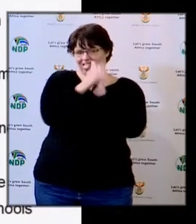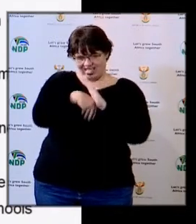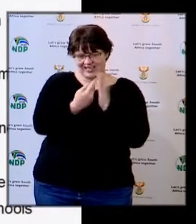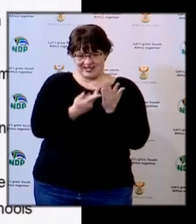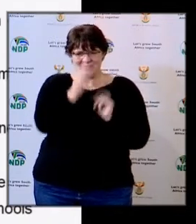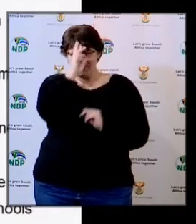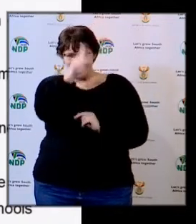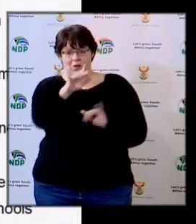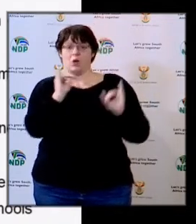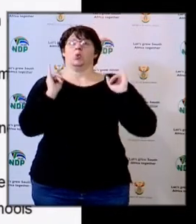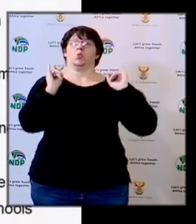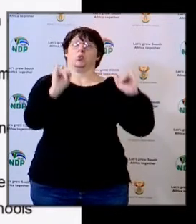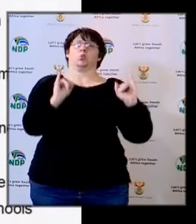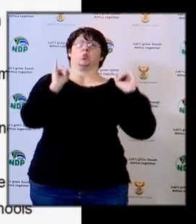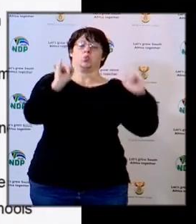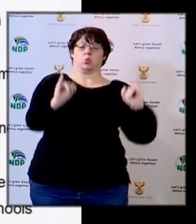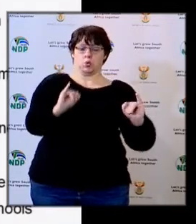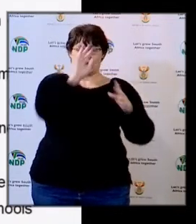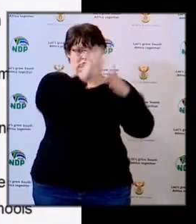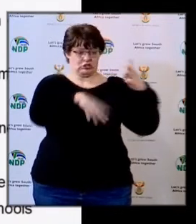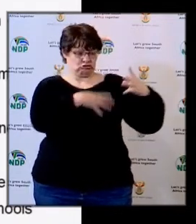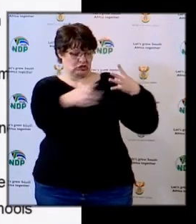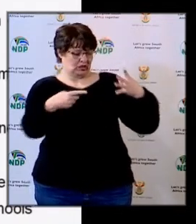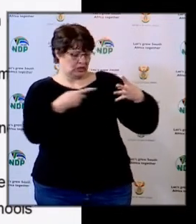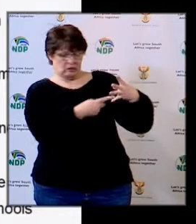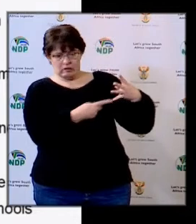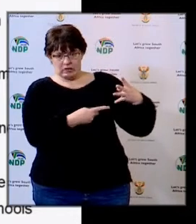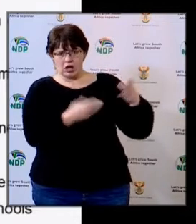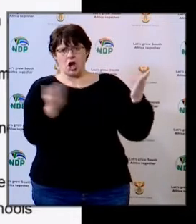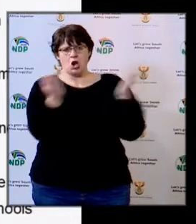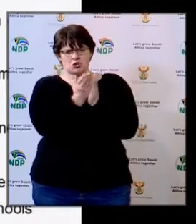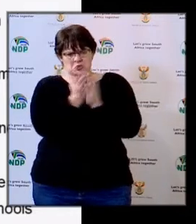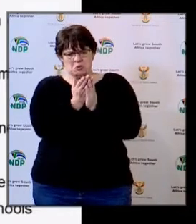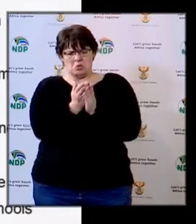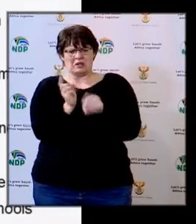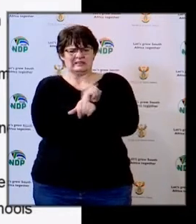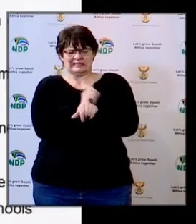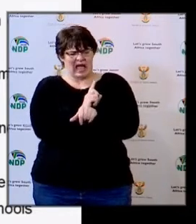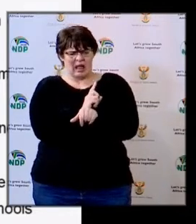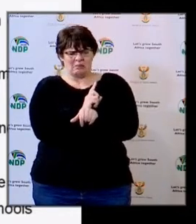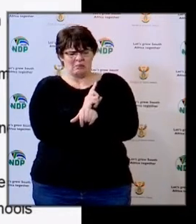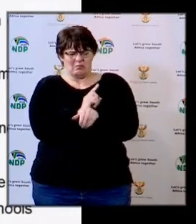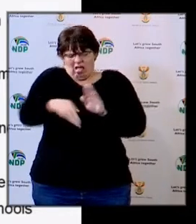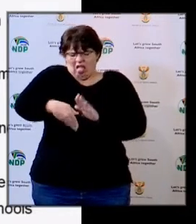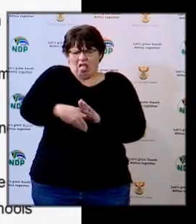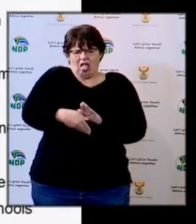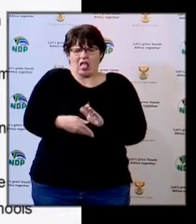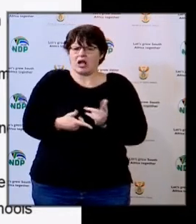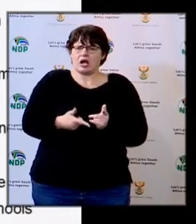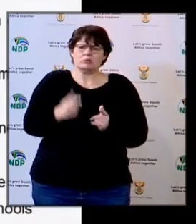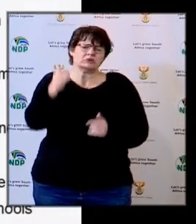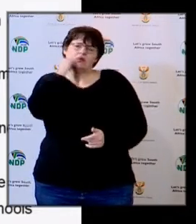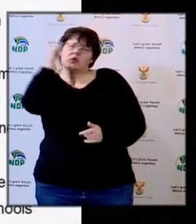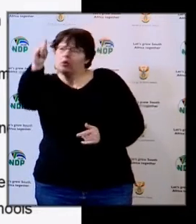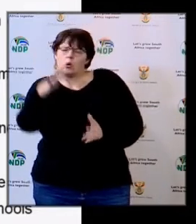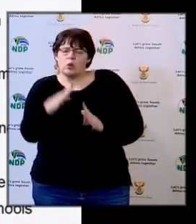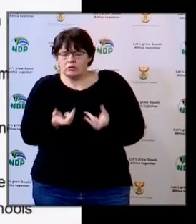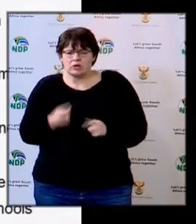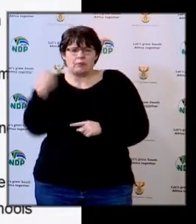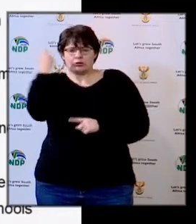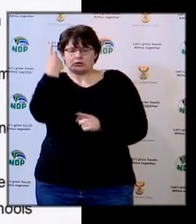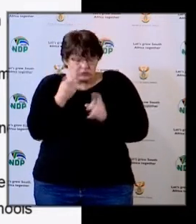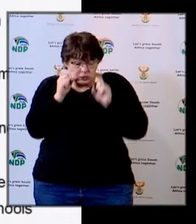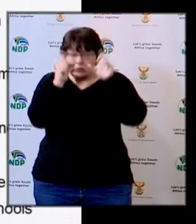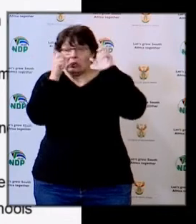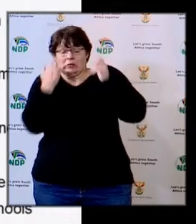because in an emergency, you had to open the schools at odd hours. So we had to wait a little bit. So we are thankful